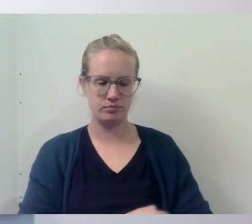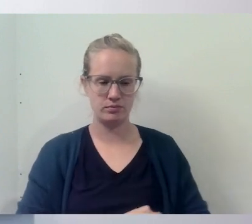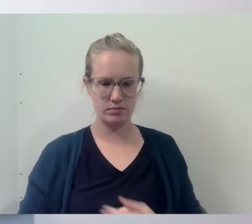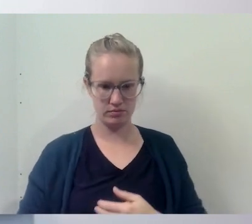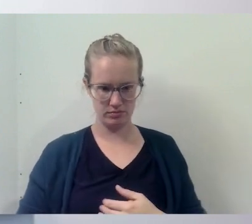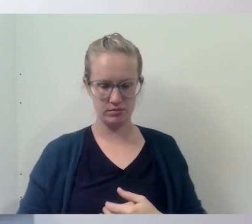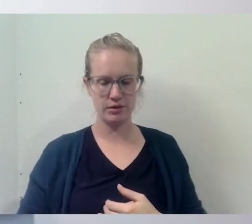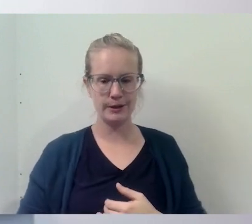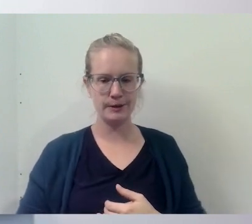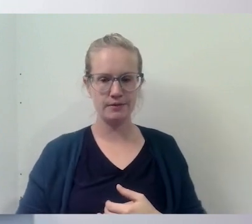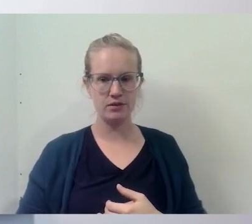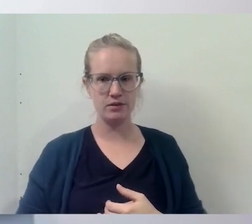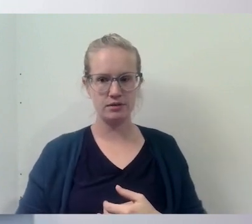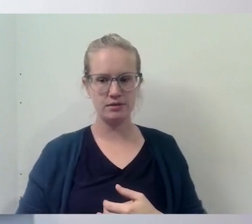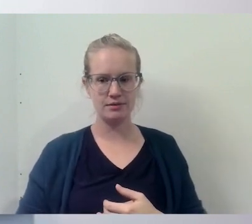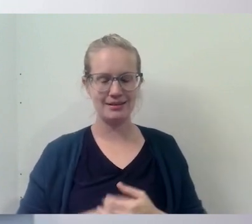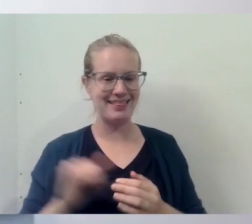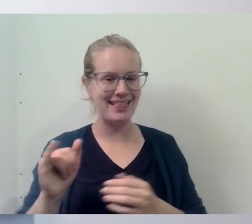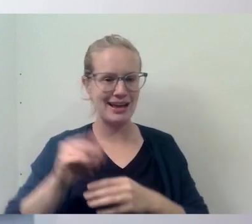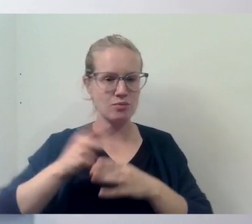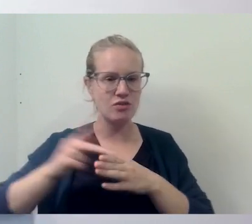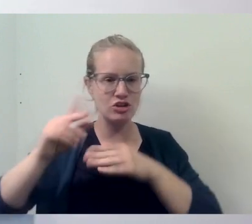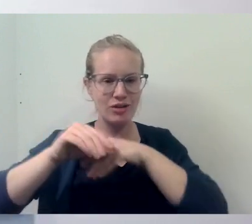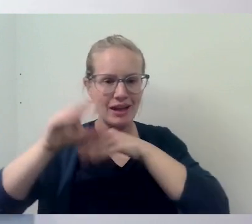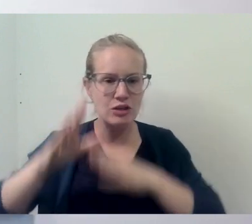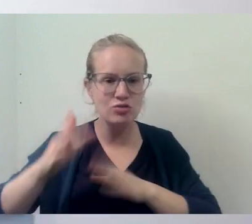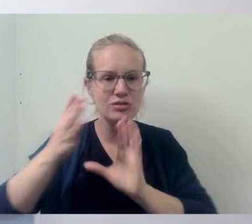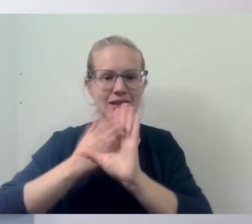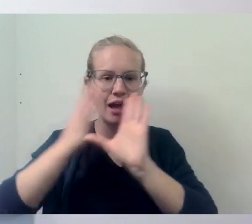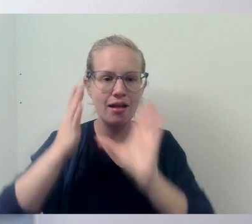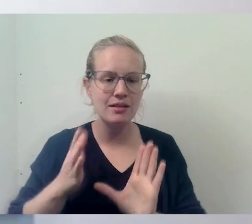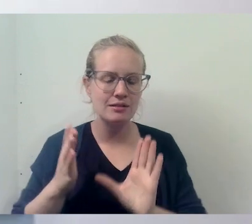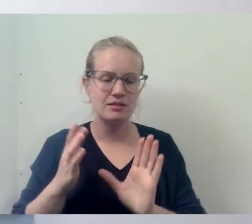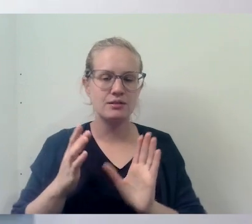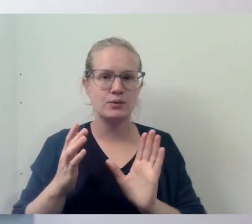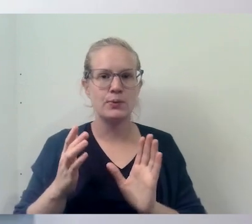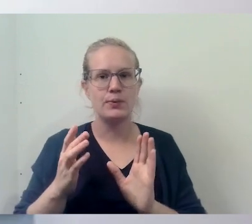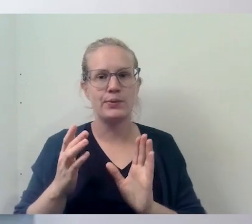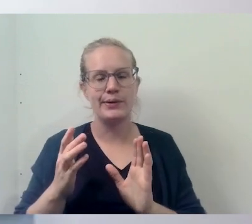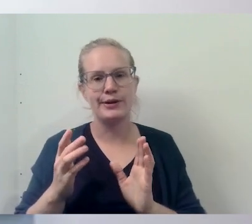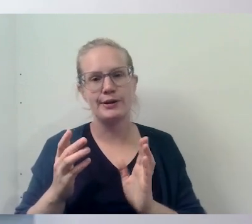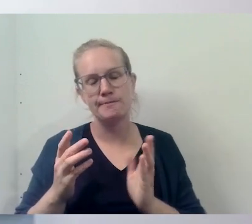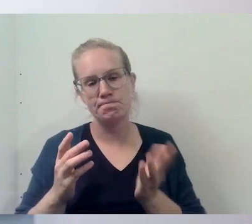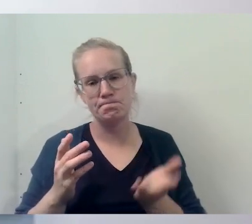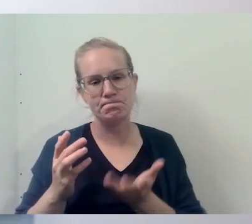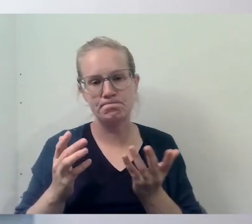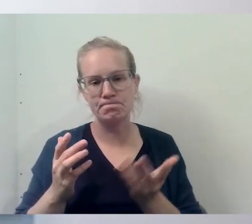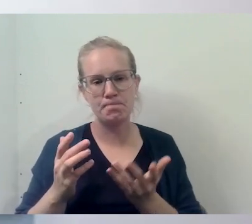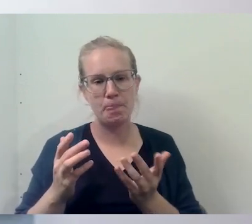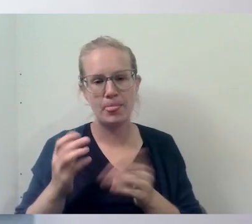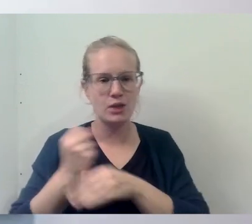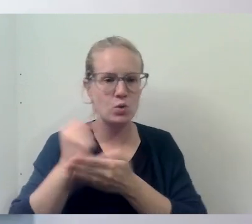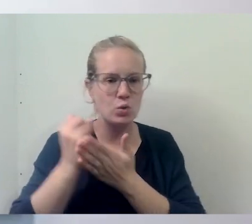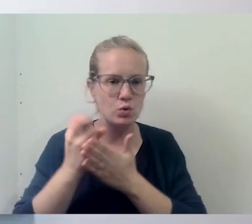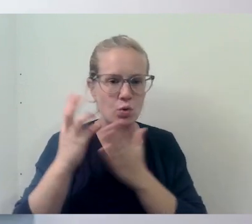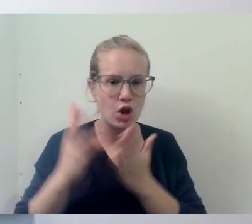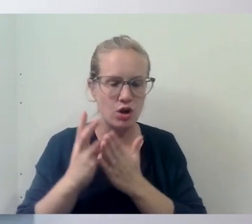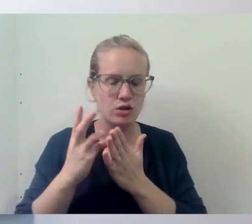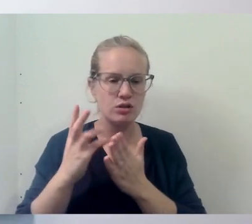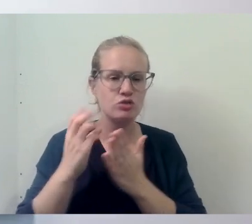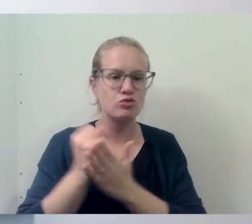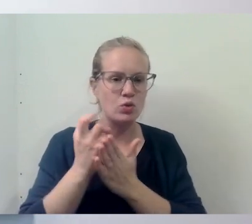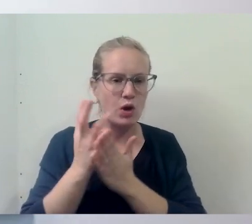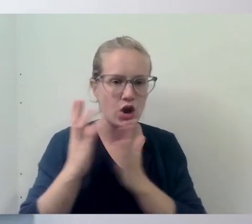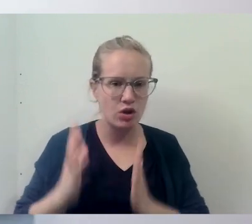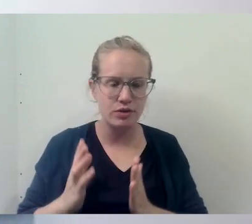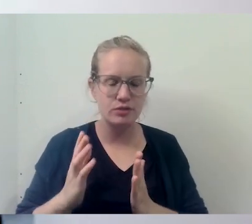to the extent of professional counselors or psychologists or, or, um, or social workers as well.